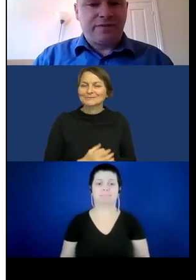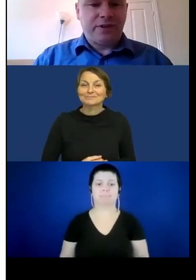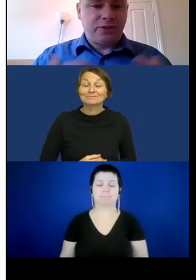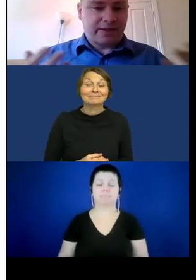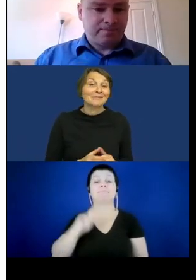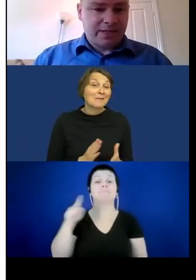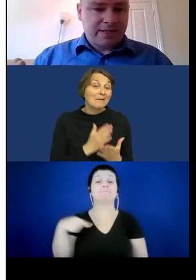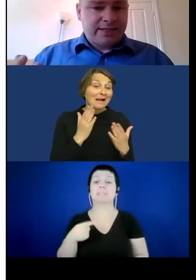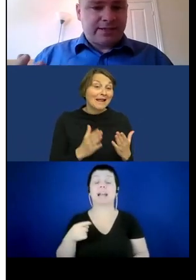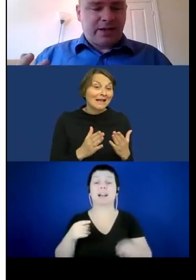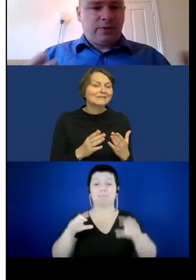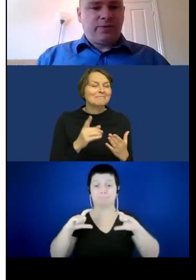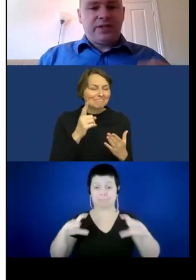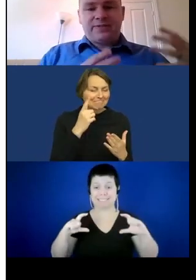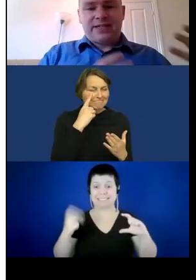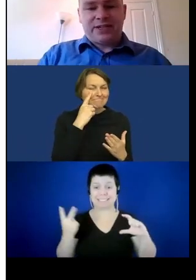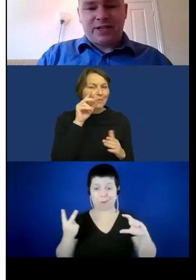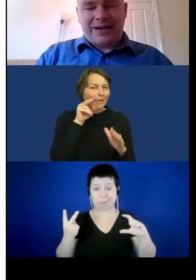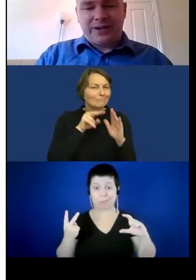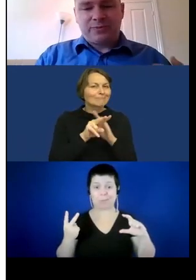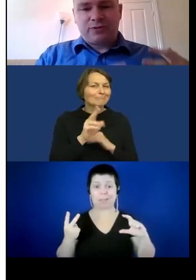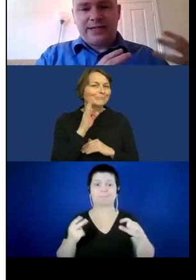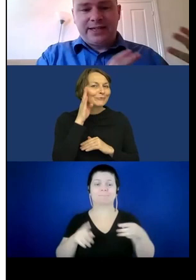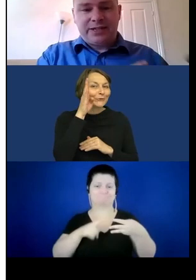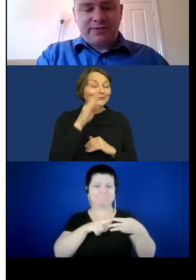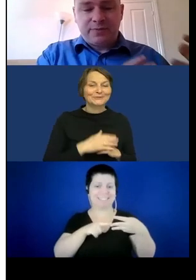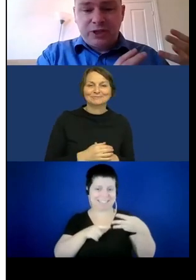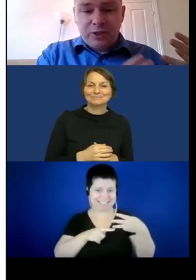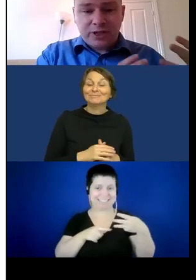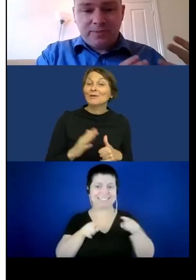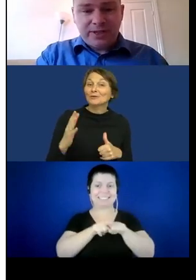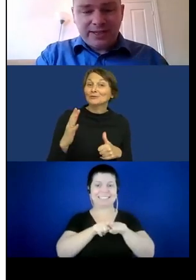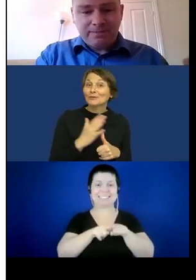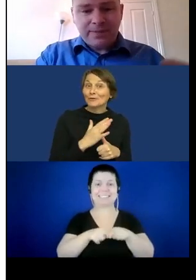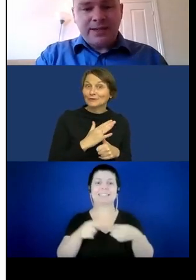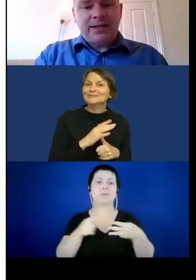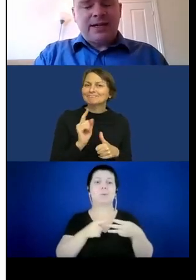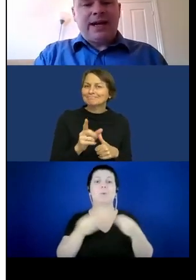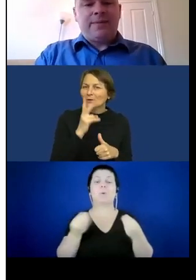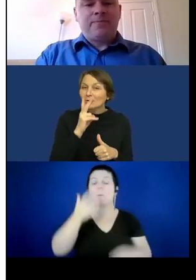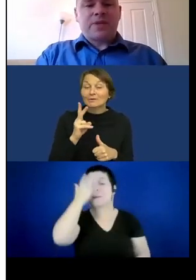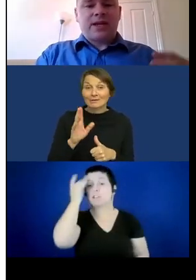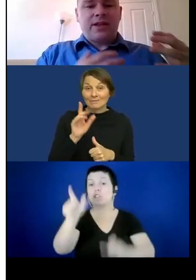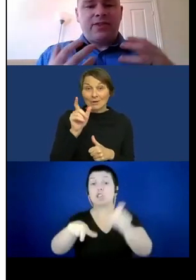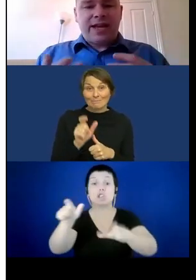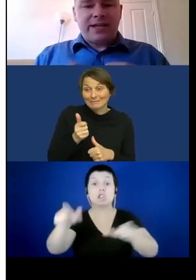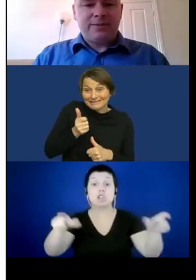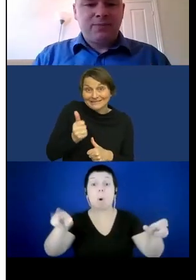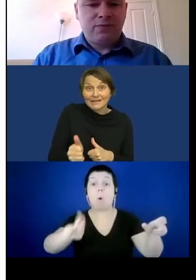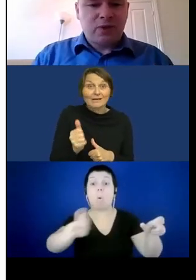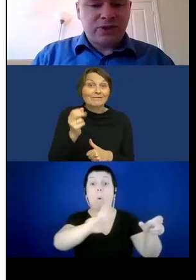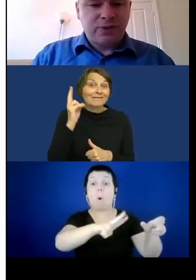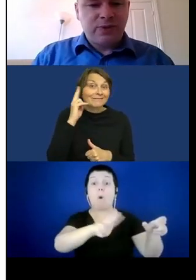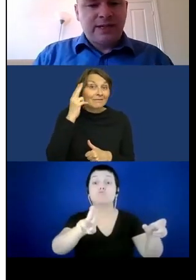to the future. So we will first have a session about some great initiatives from the user community and then